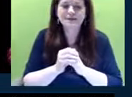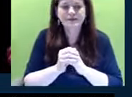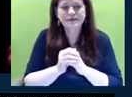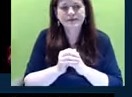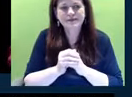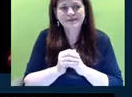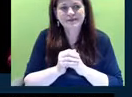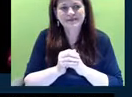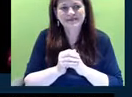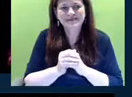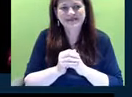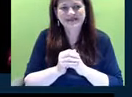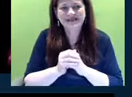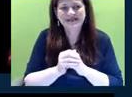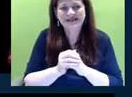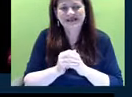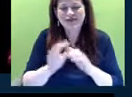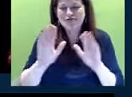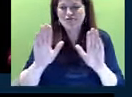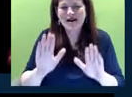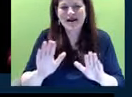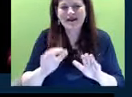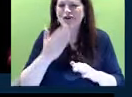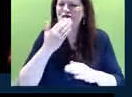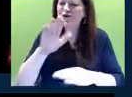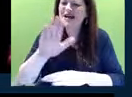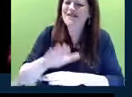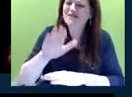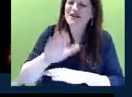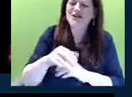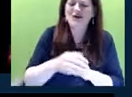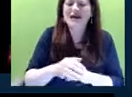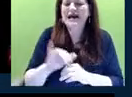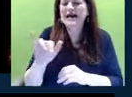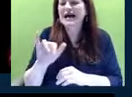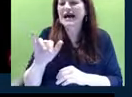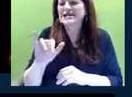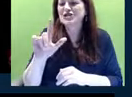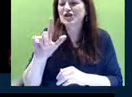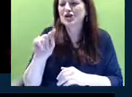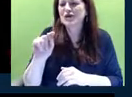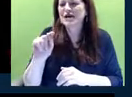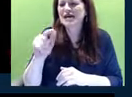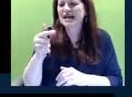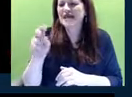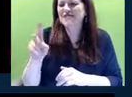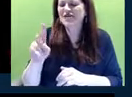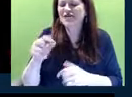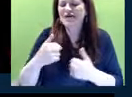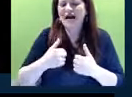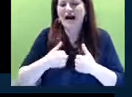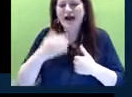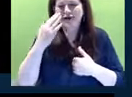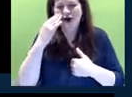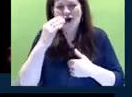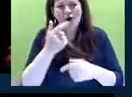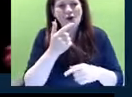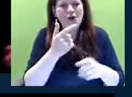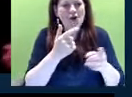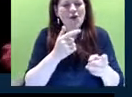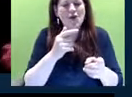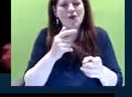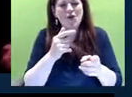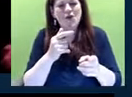All right, I'll run on up. Great. Well, good afternoon. As Lieutenant Governor, I know Governor Carney was the Lieutenant Governor, recognized